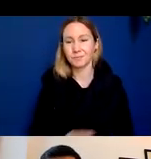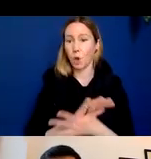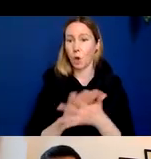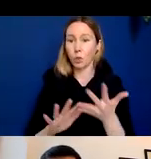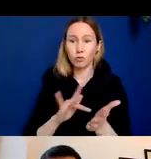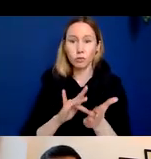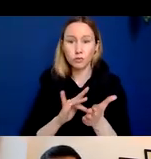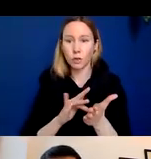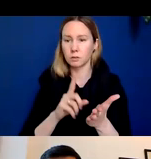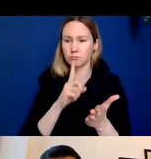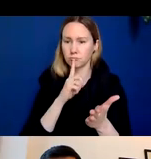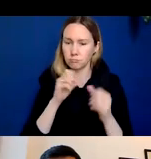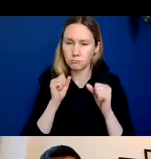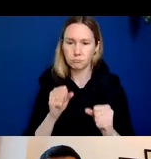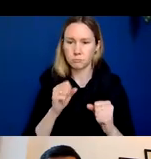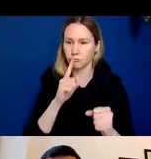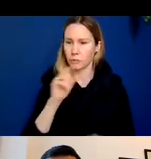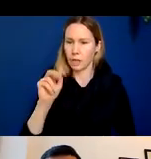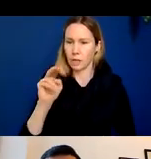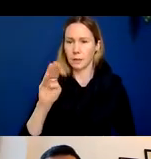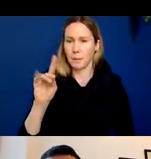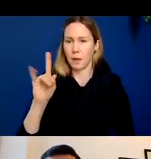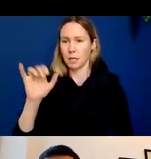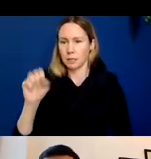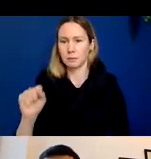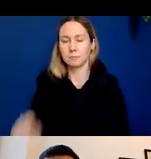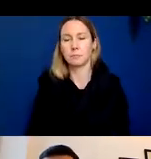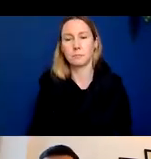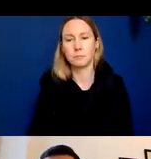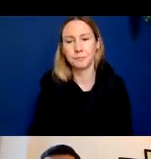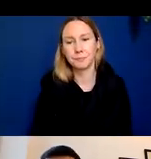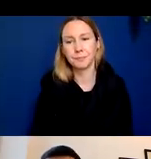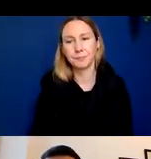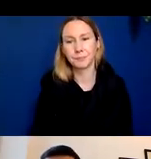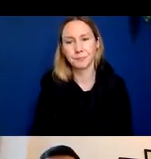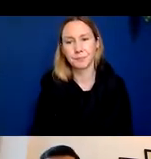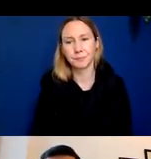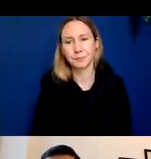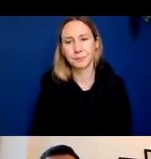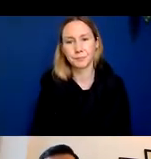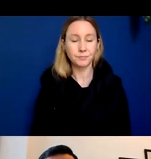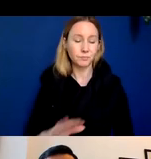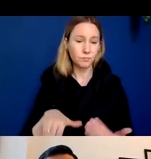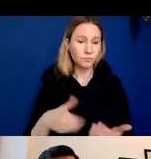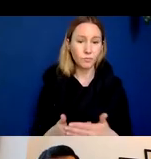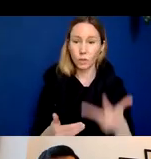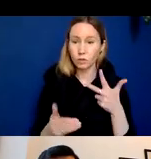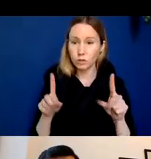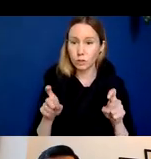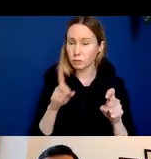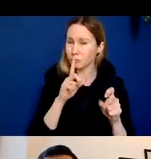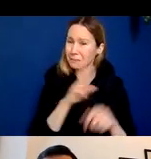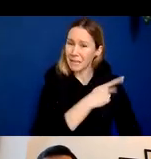immunogenic antibodies all three trials enrolled patients who really had quite mild